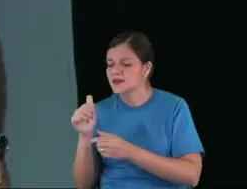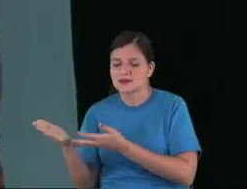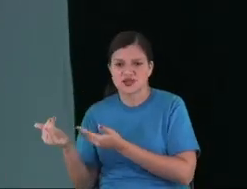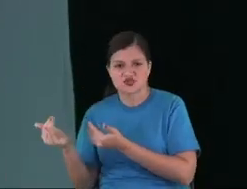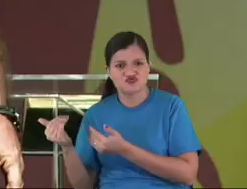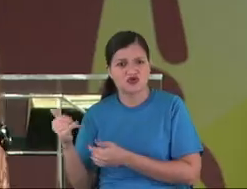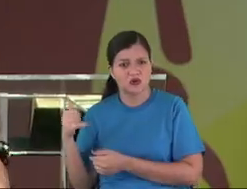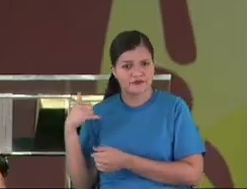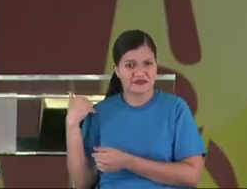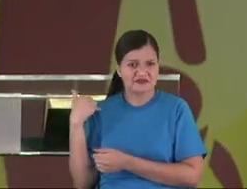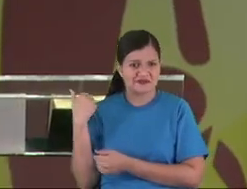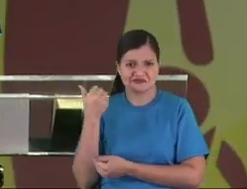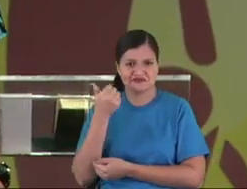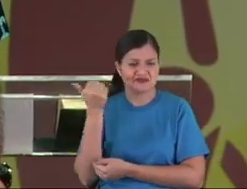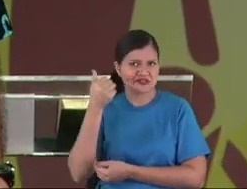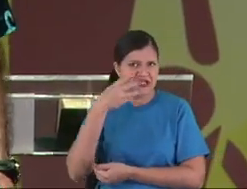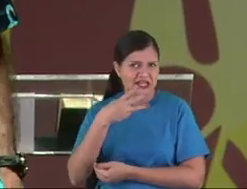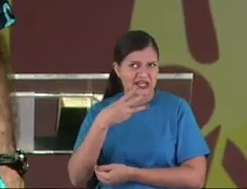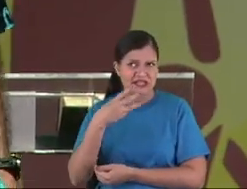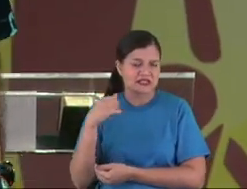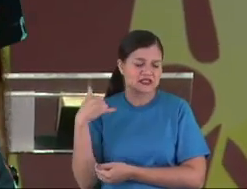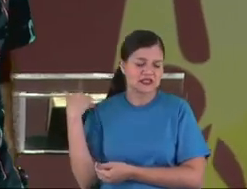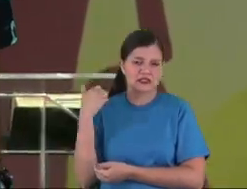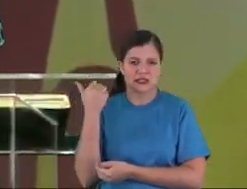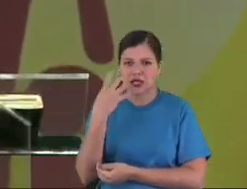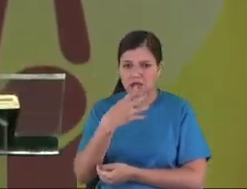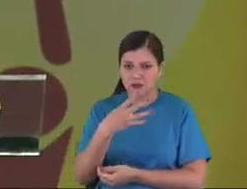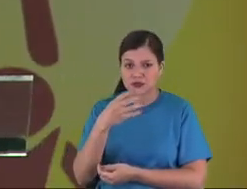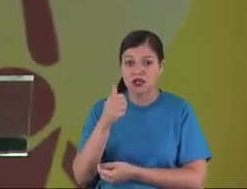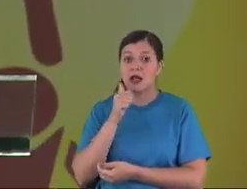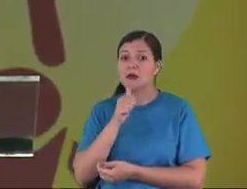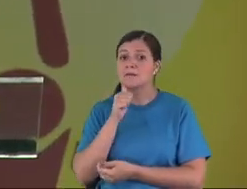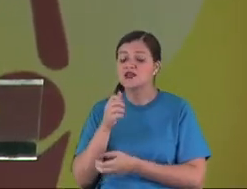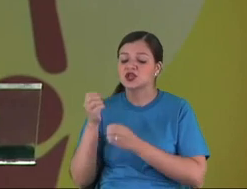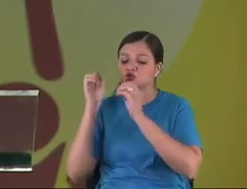because the parent didn't want to teach discipline.